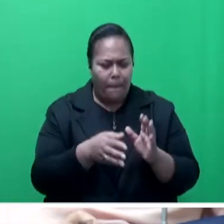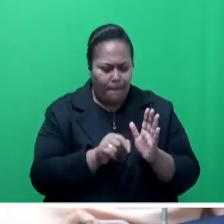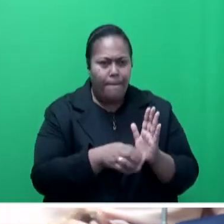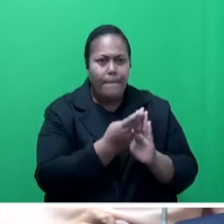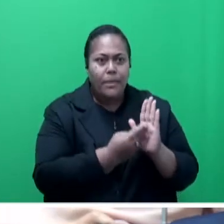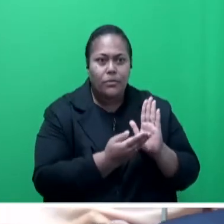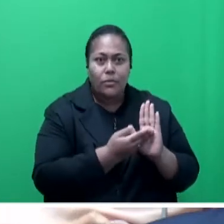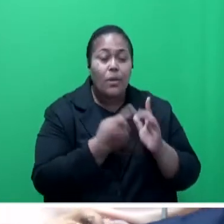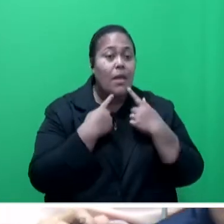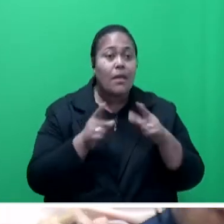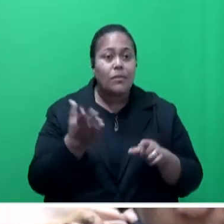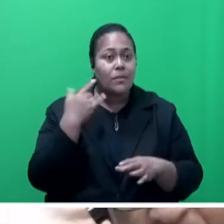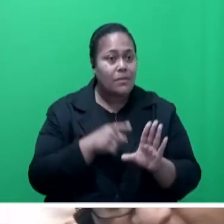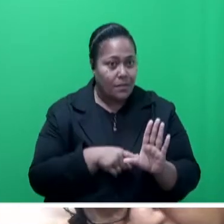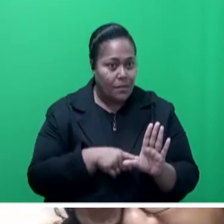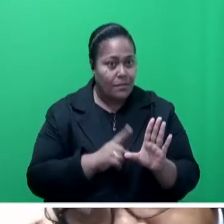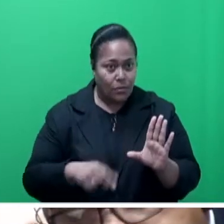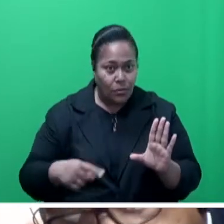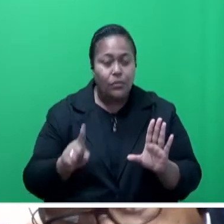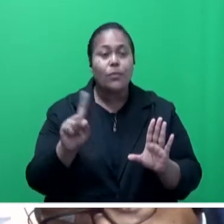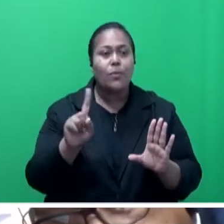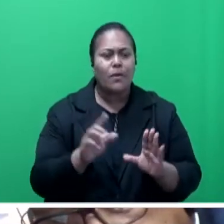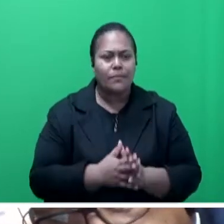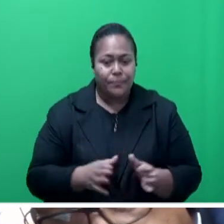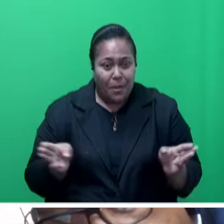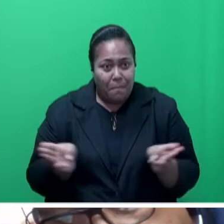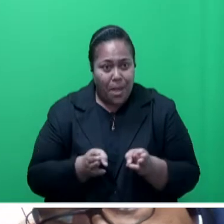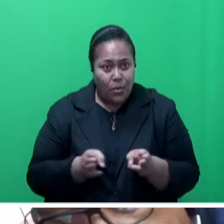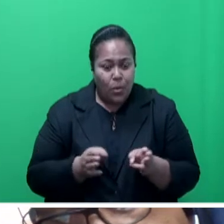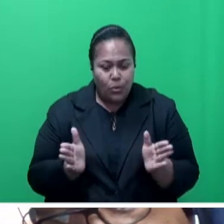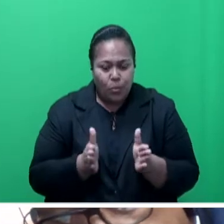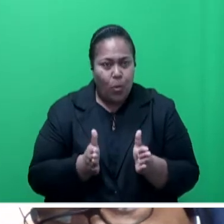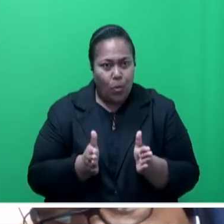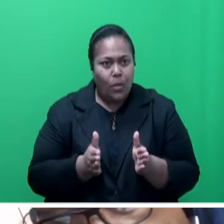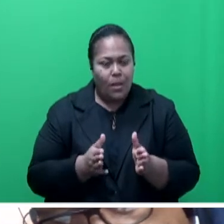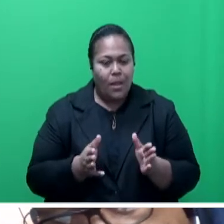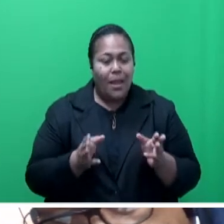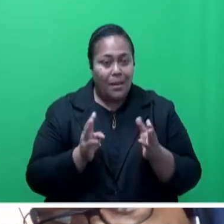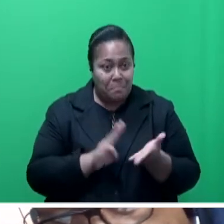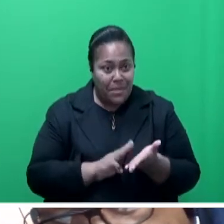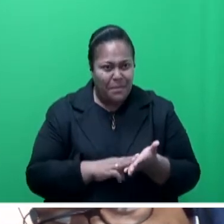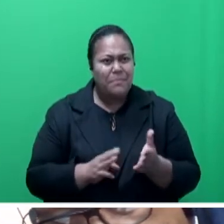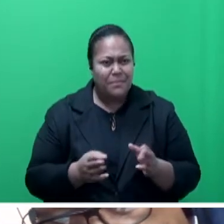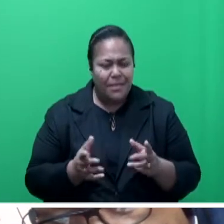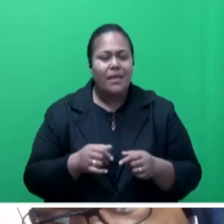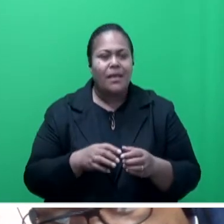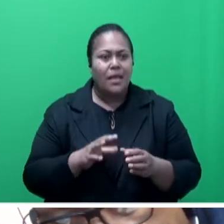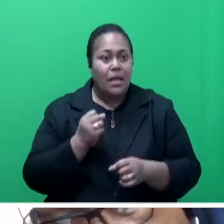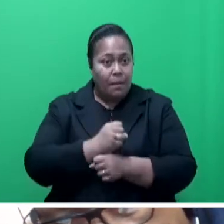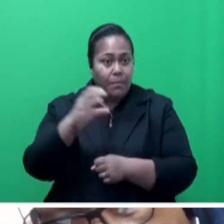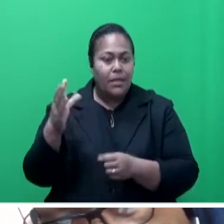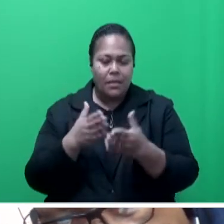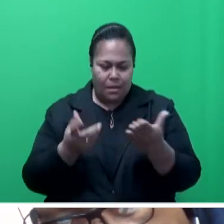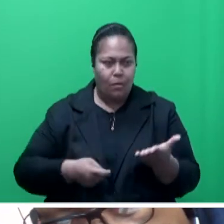also announced last year, and which is continuing, is that micro, small and medium enterprises, Mr. Speaker, sir, they are now paying domestic